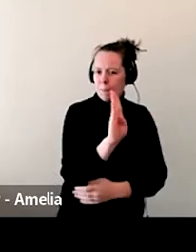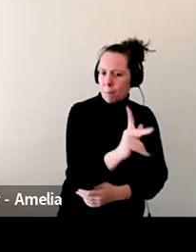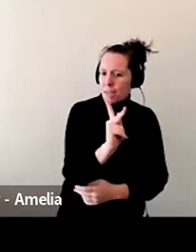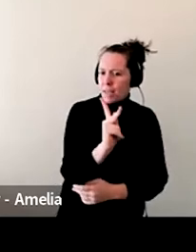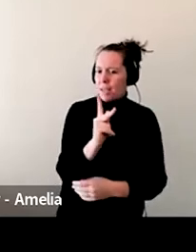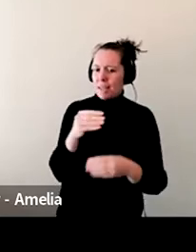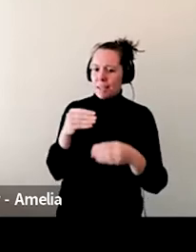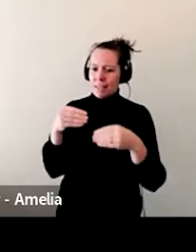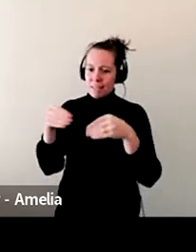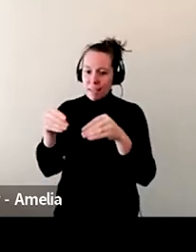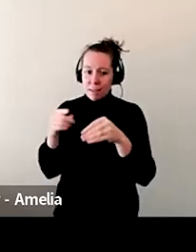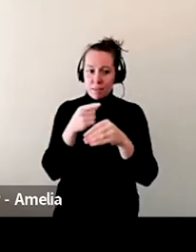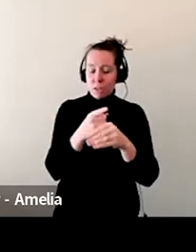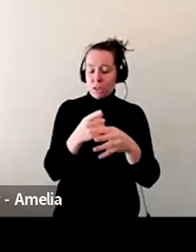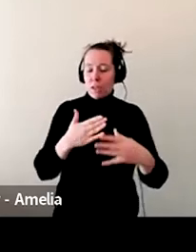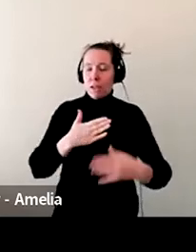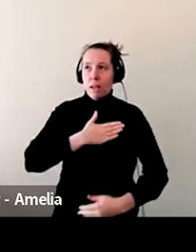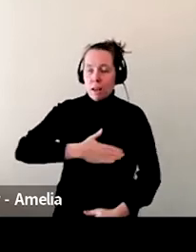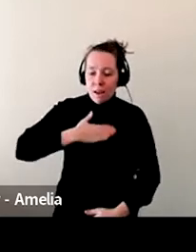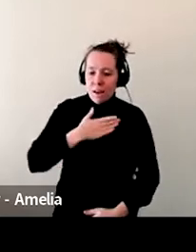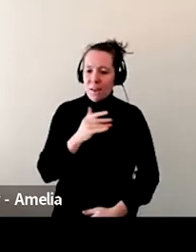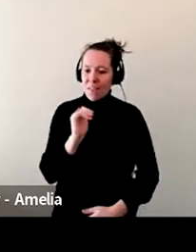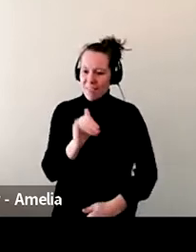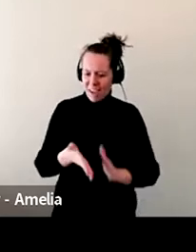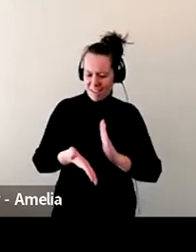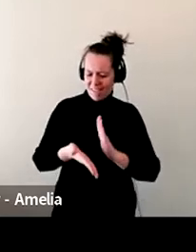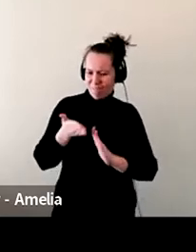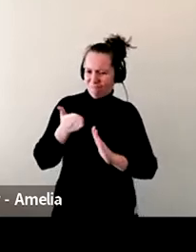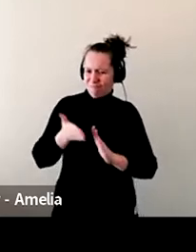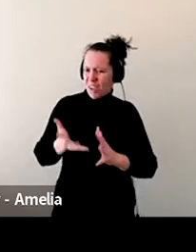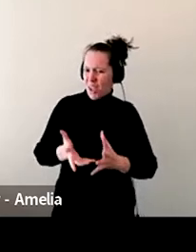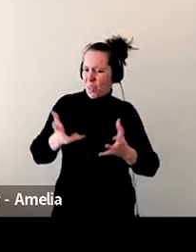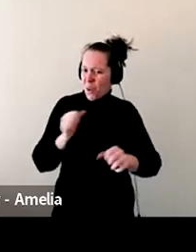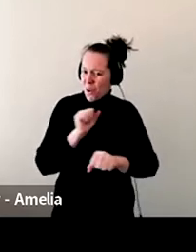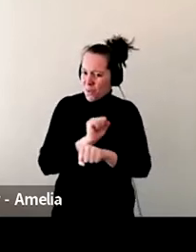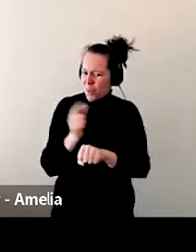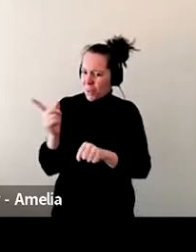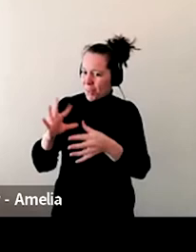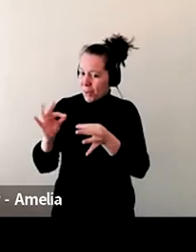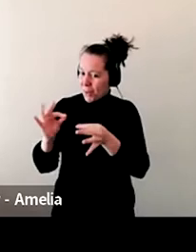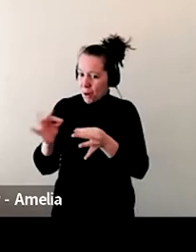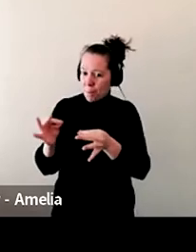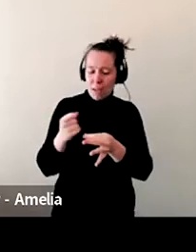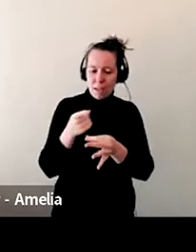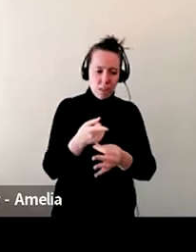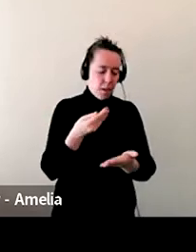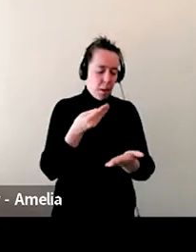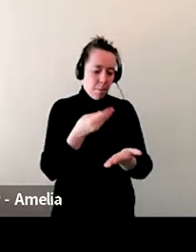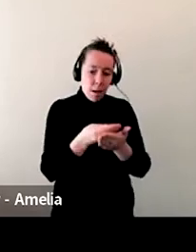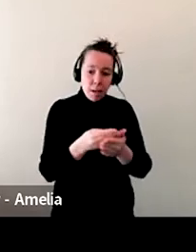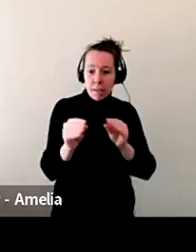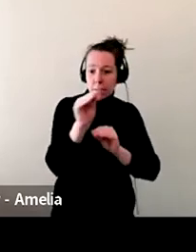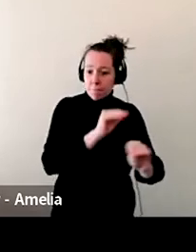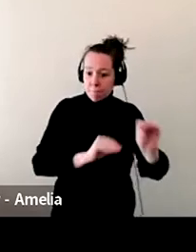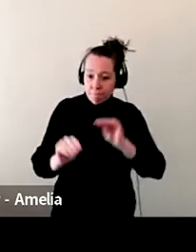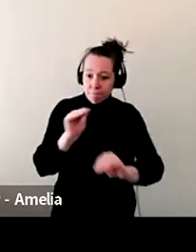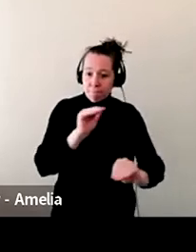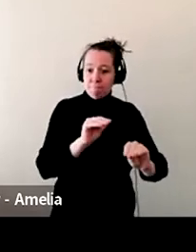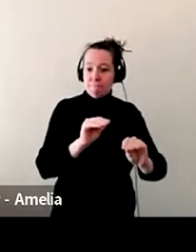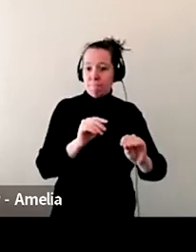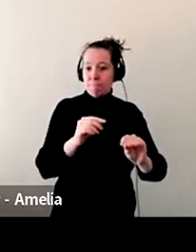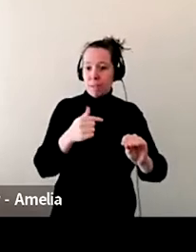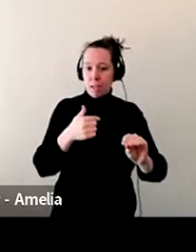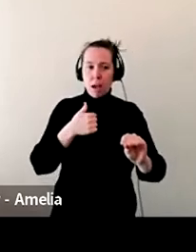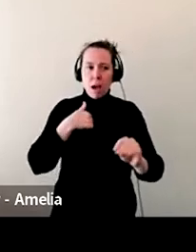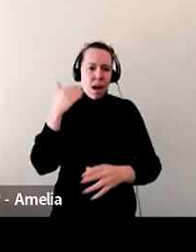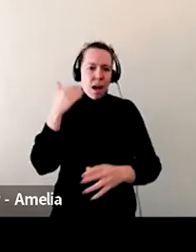she actually enjoys like the administrative, the like bookkeeping. She does our cashflow stuff. She does the, like, I know how to do the ordering,